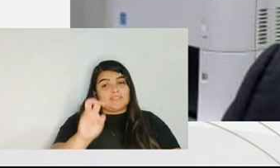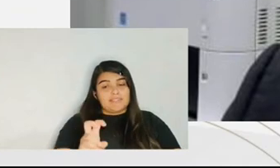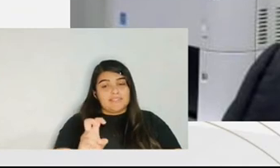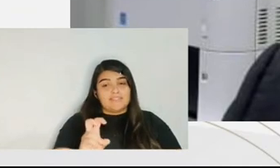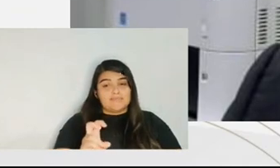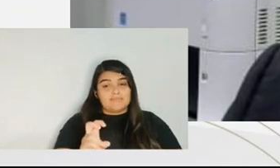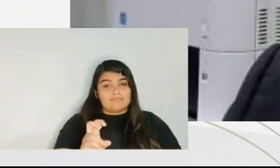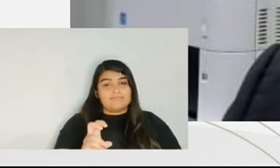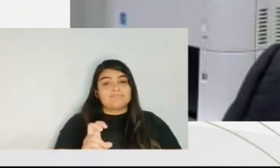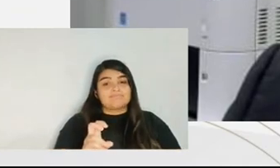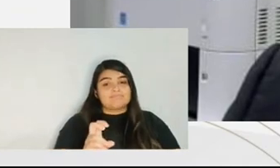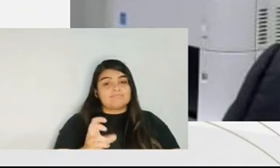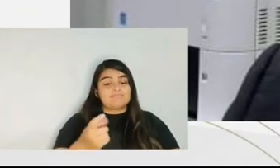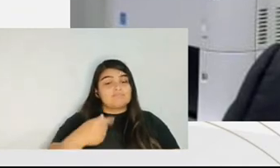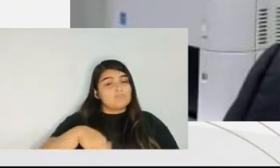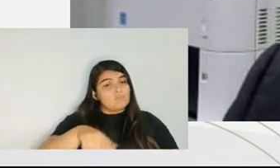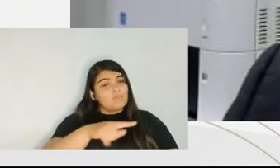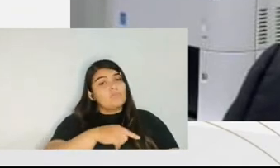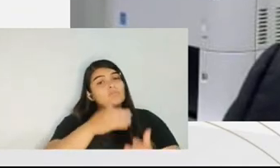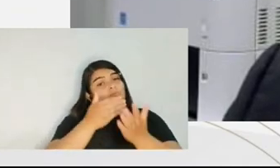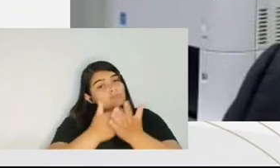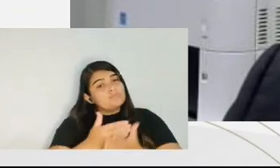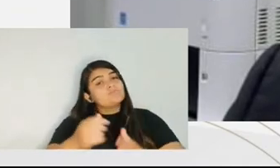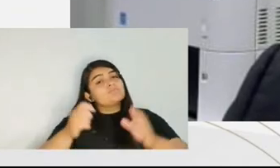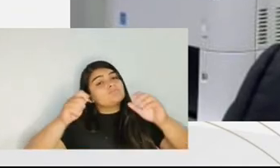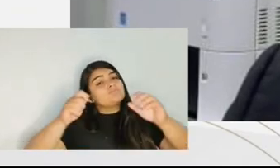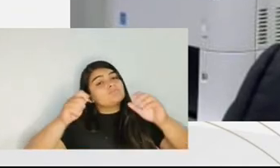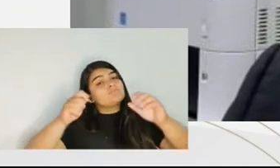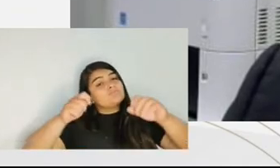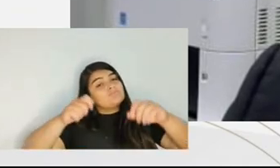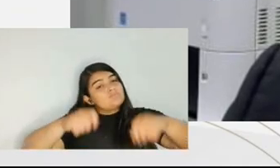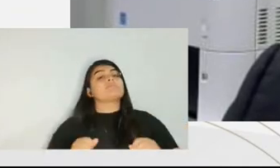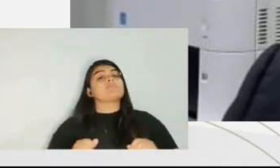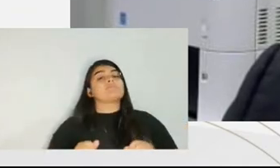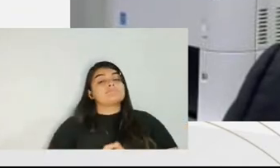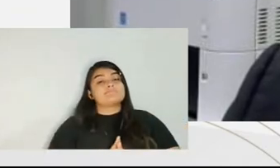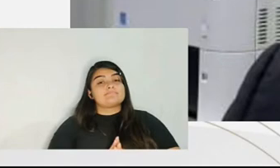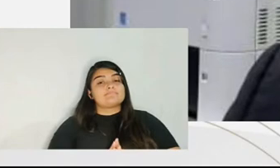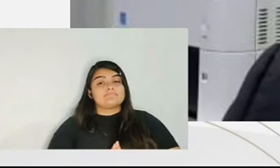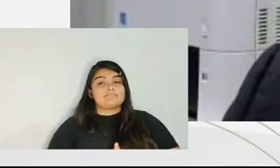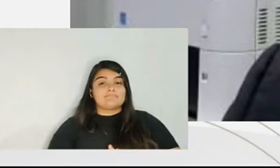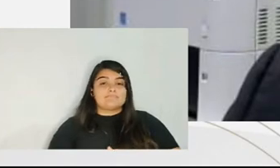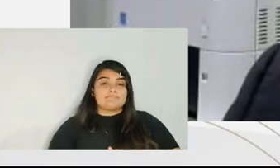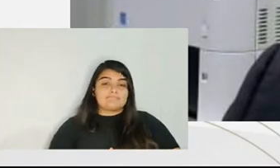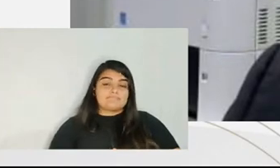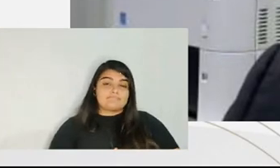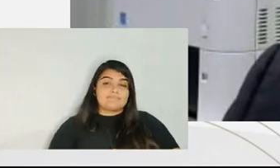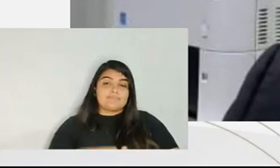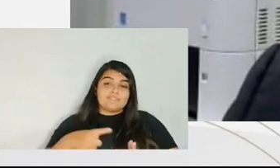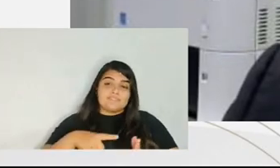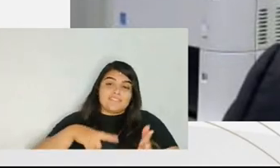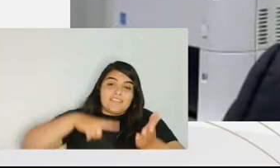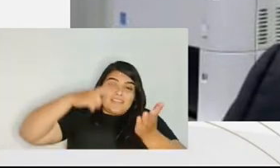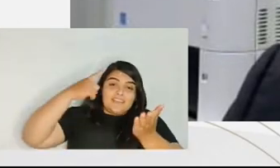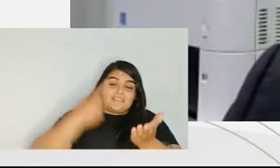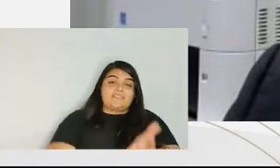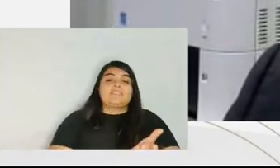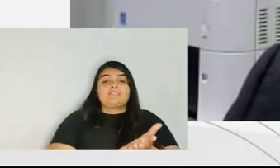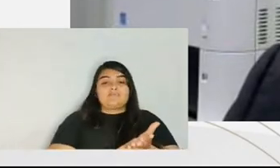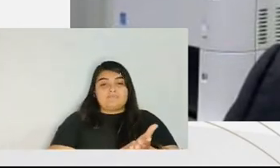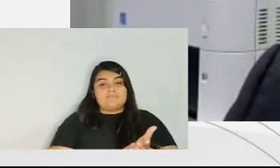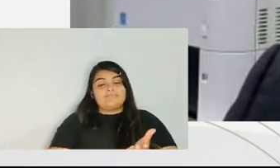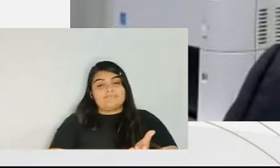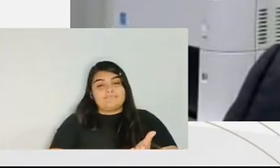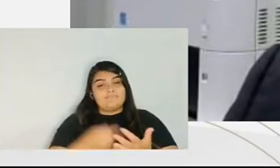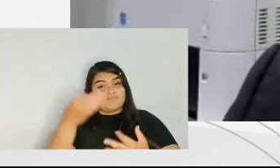end of 1995, you know, after the creation of all these criminal courts, we've